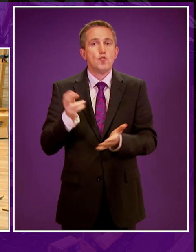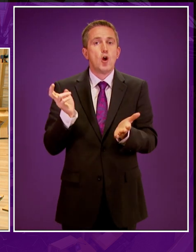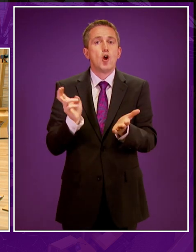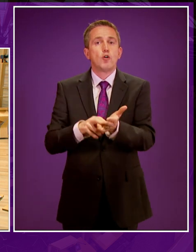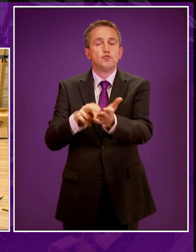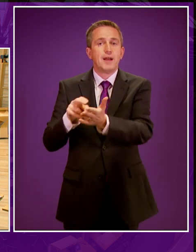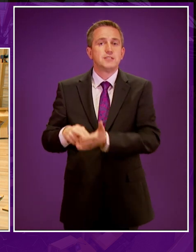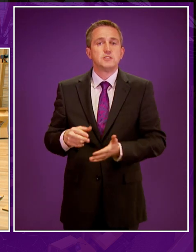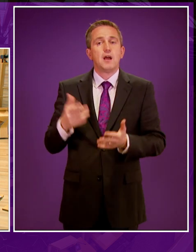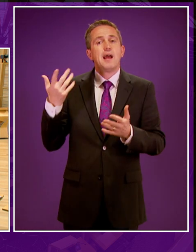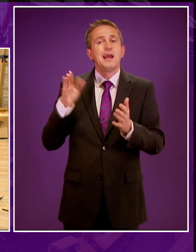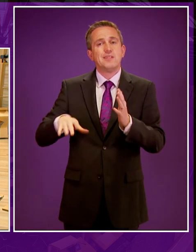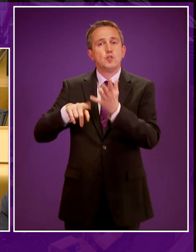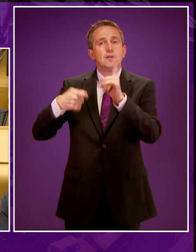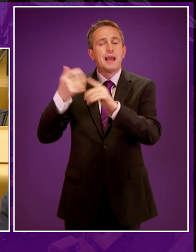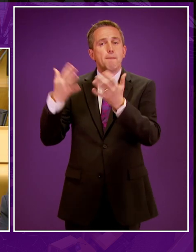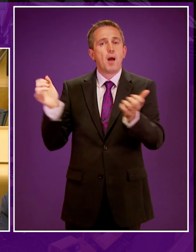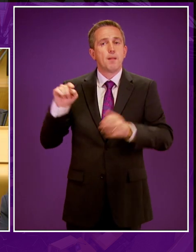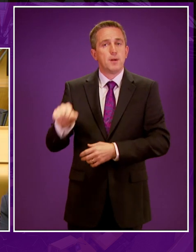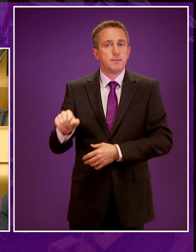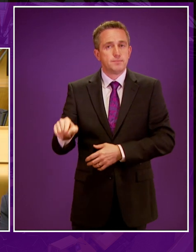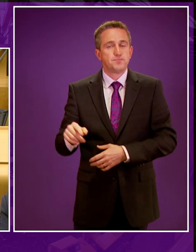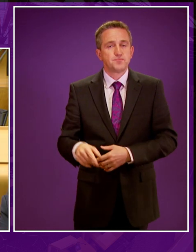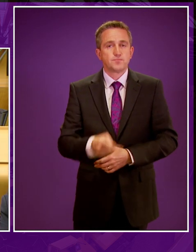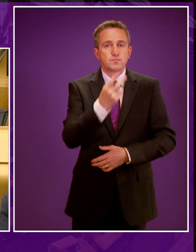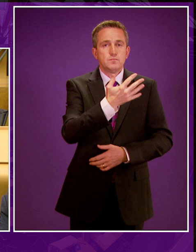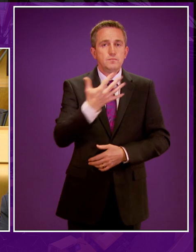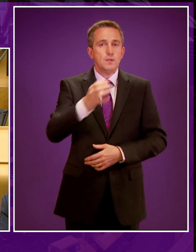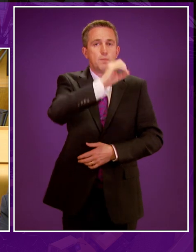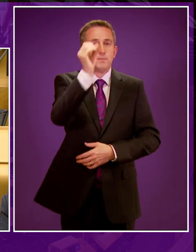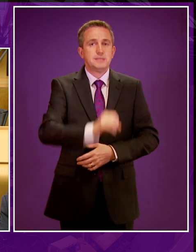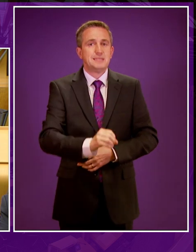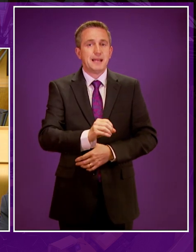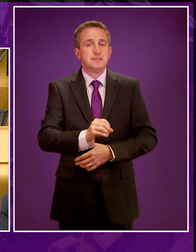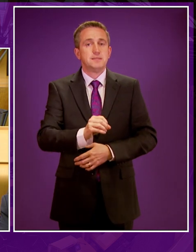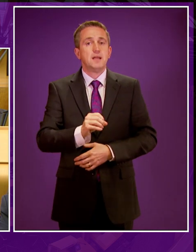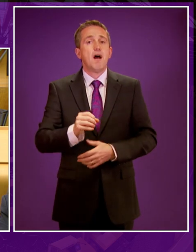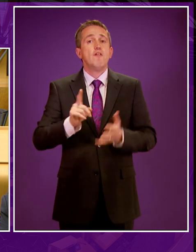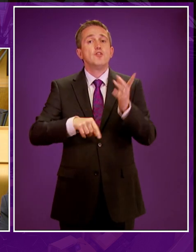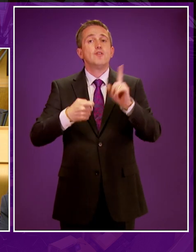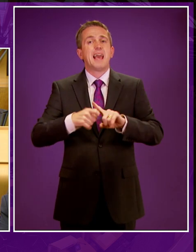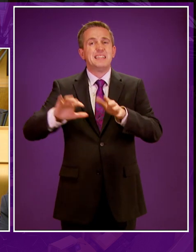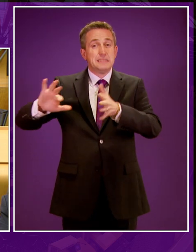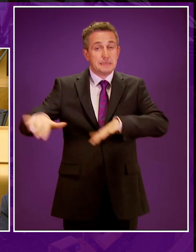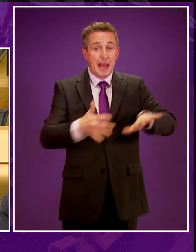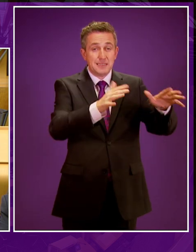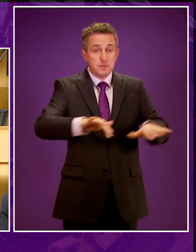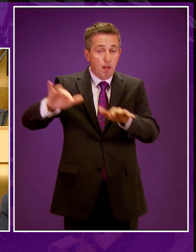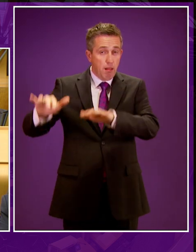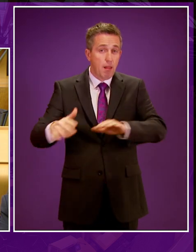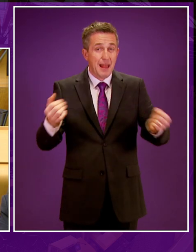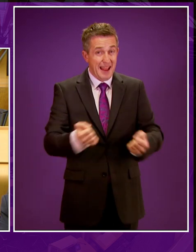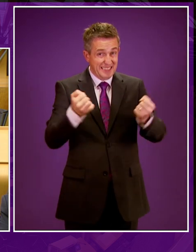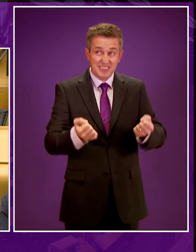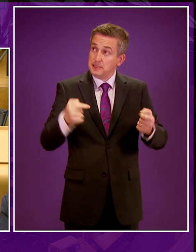subsidy arrangement at Westminster. We have 25% of Europe's tidal energy resource, 10% of Europe's wave